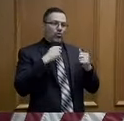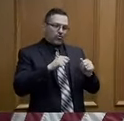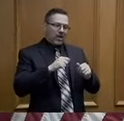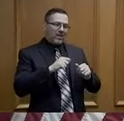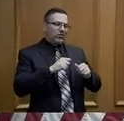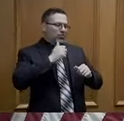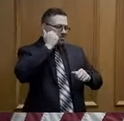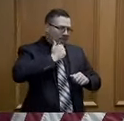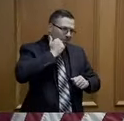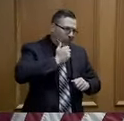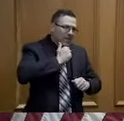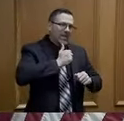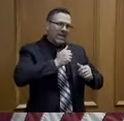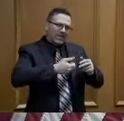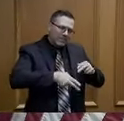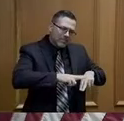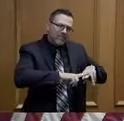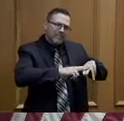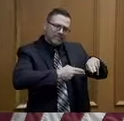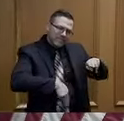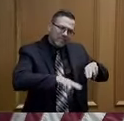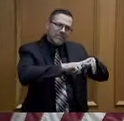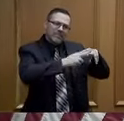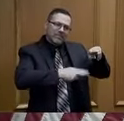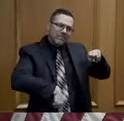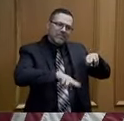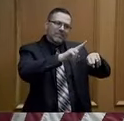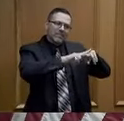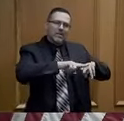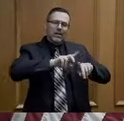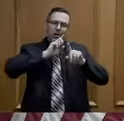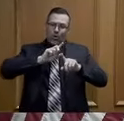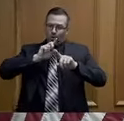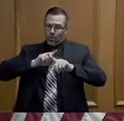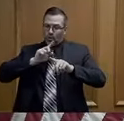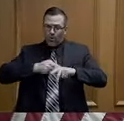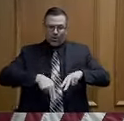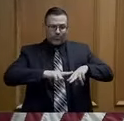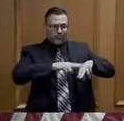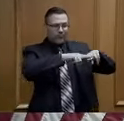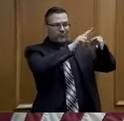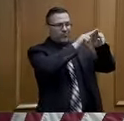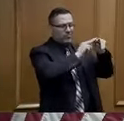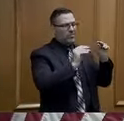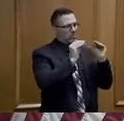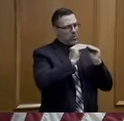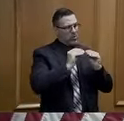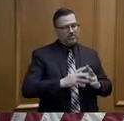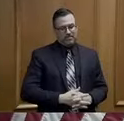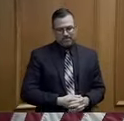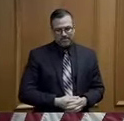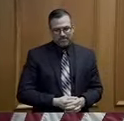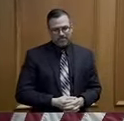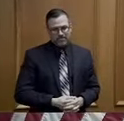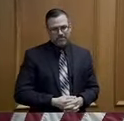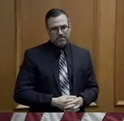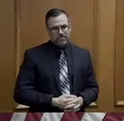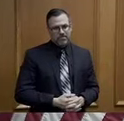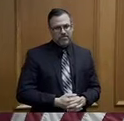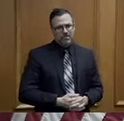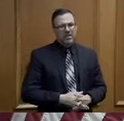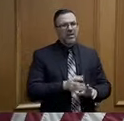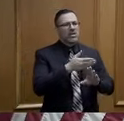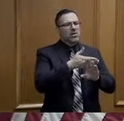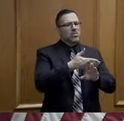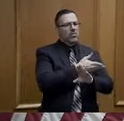the supplies that we have as we anticipate an increased need for all of those. Before we go to